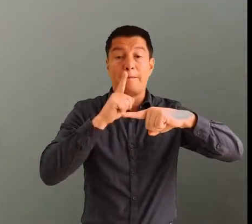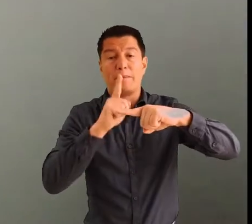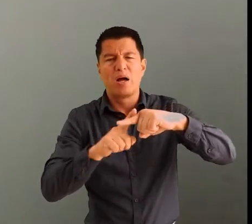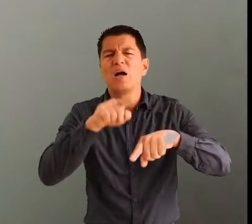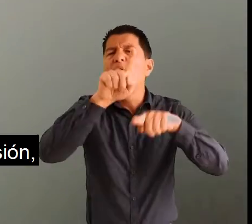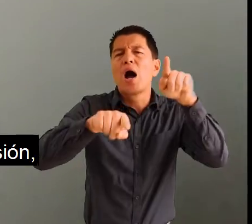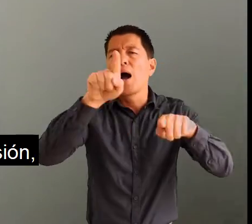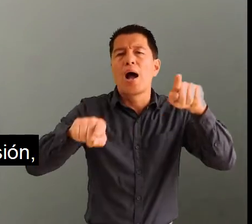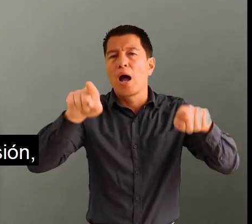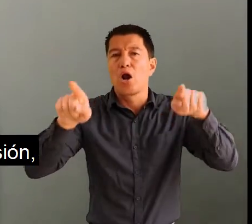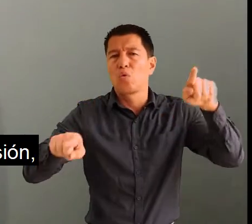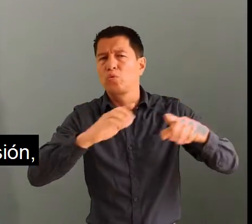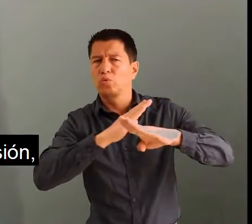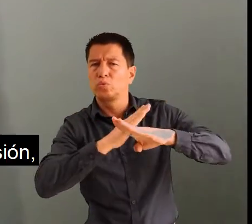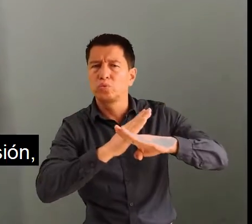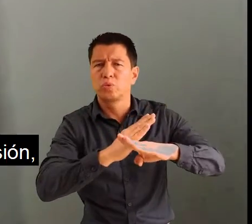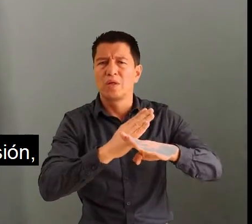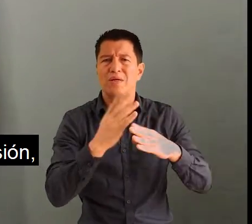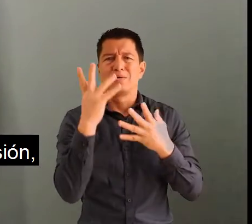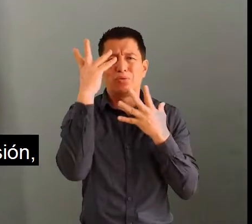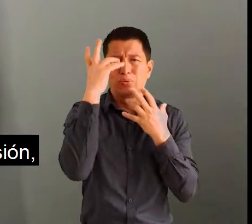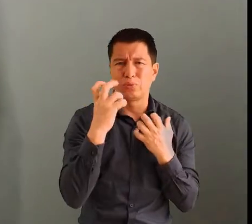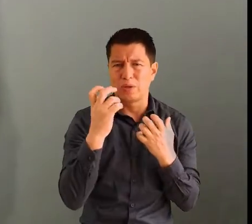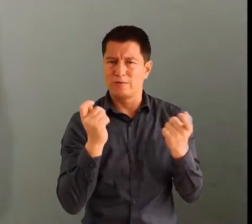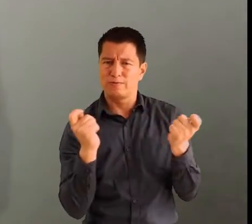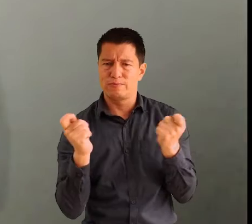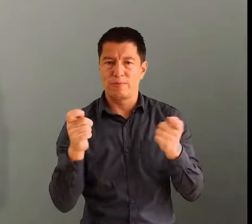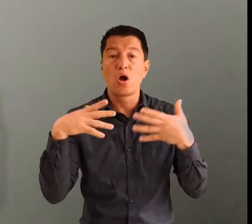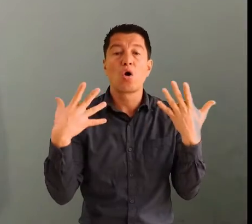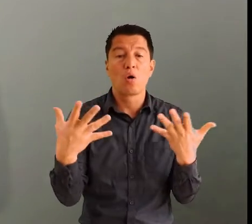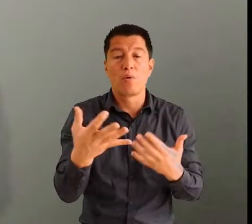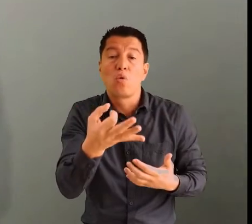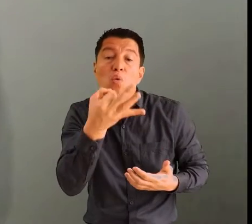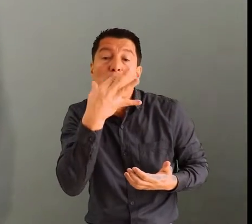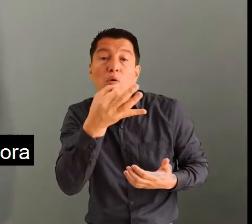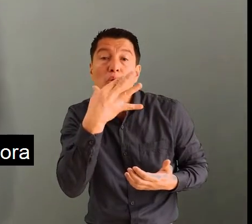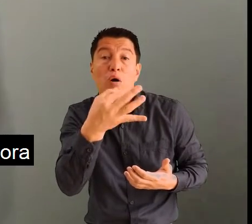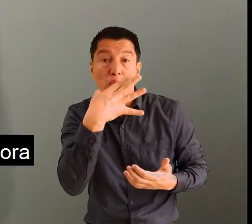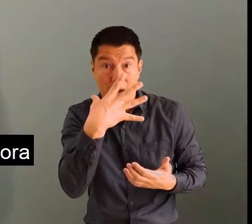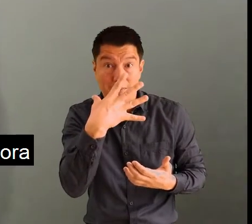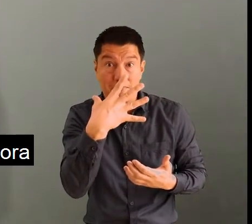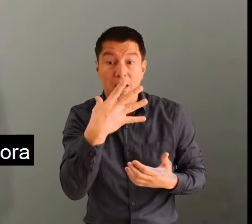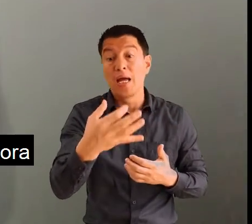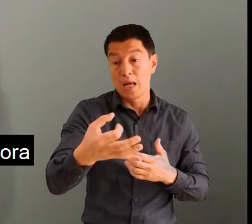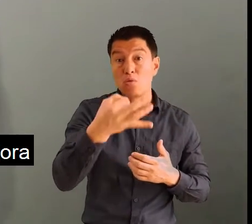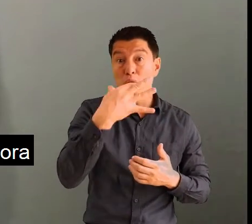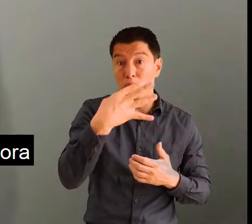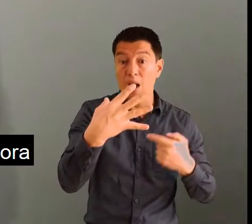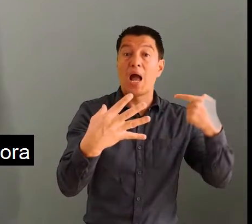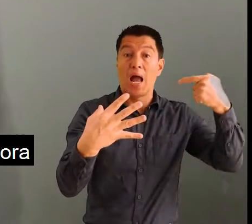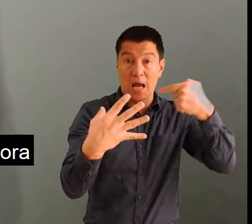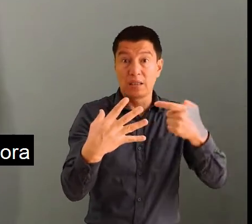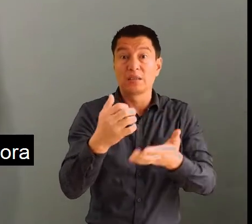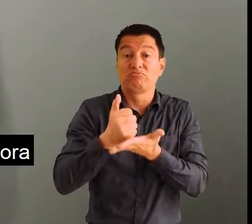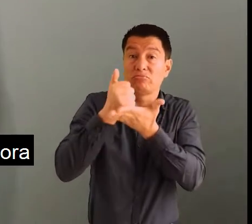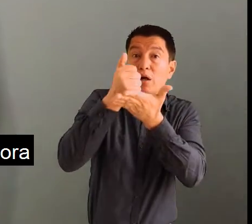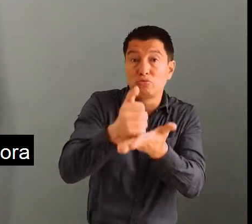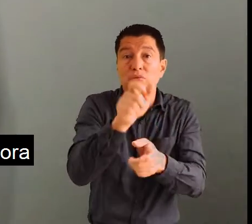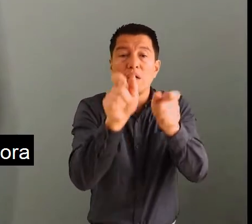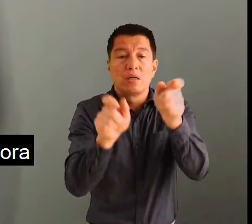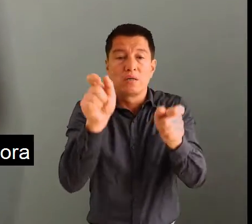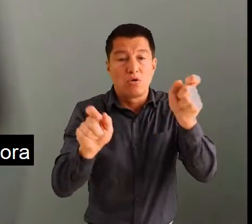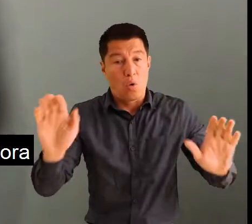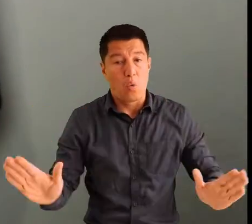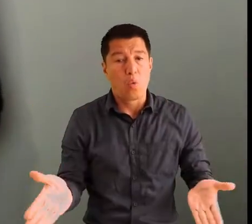Also, there are some ways in which we can control depression. For example, medication, antidepressant medications can produce some